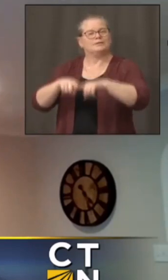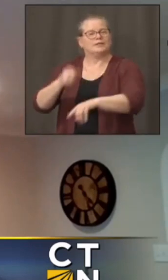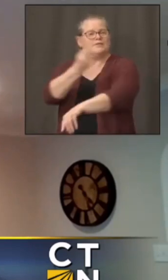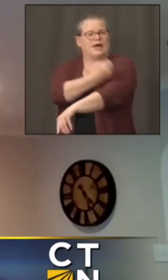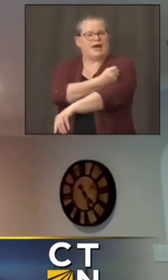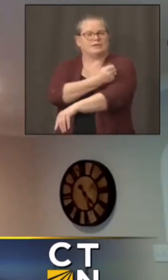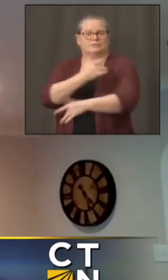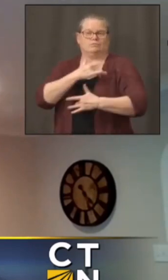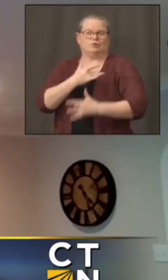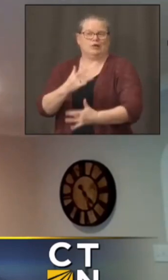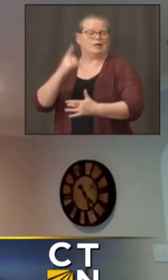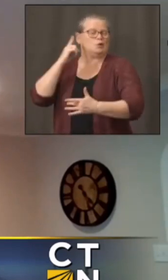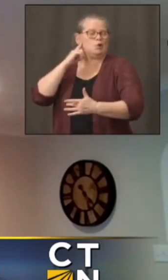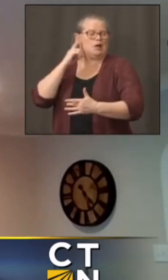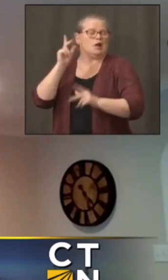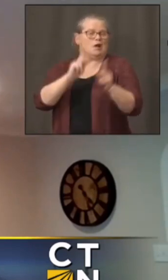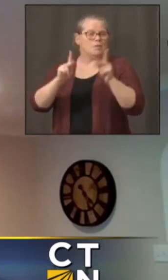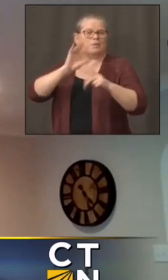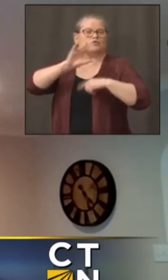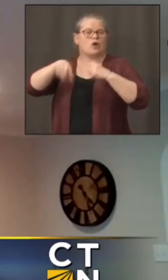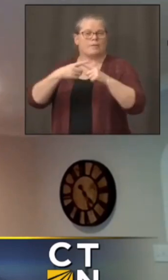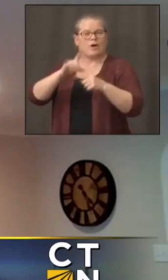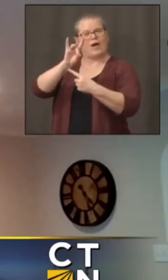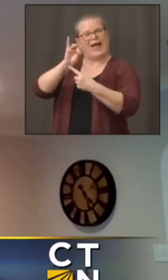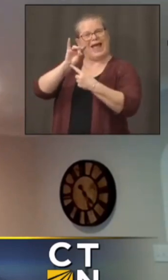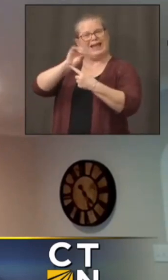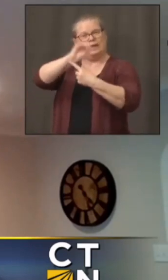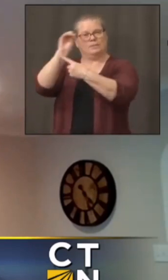you hear is around 80 percent to achieve herd immunity